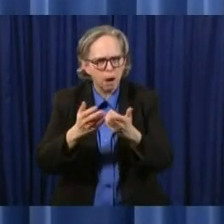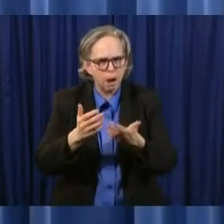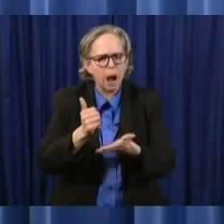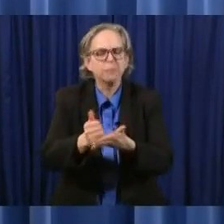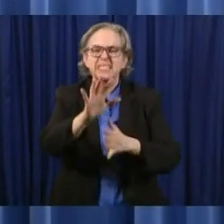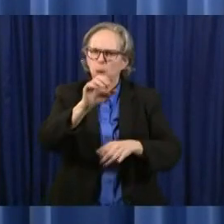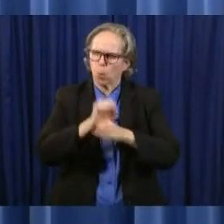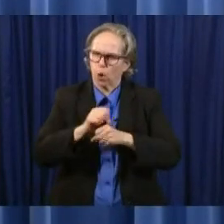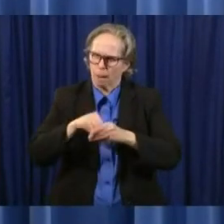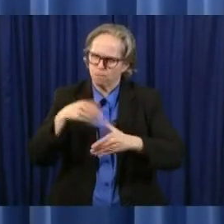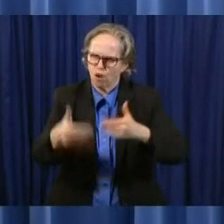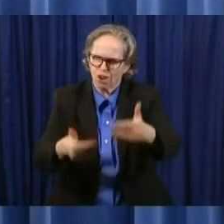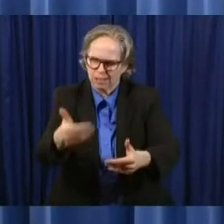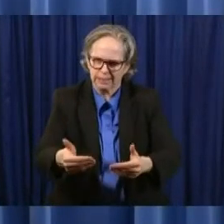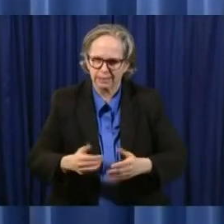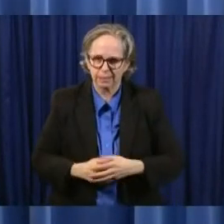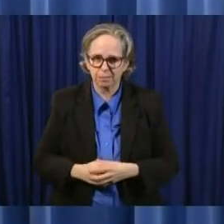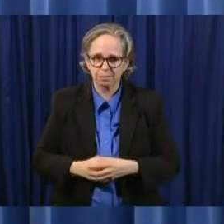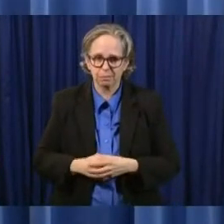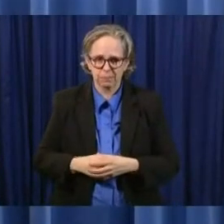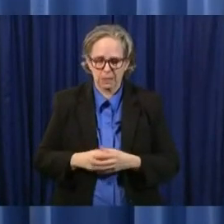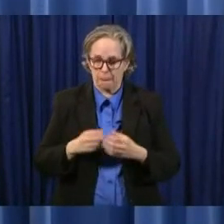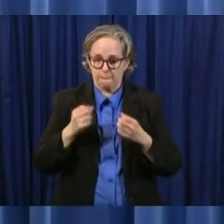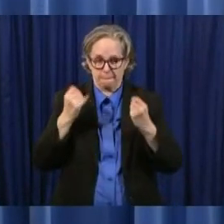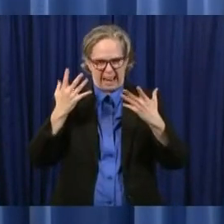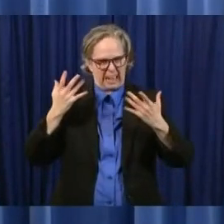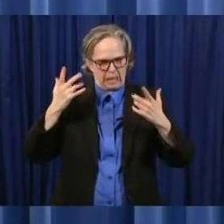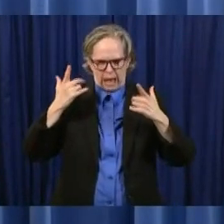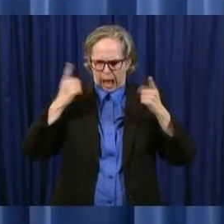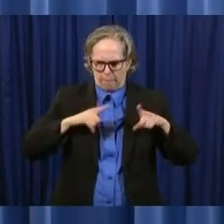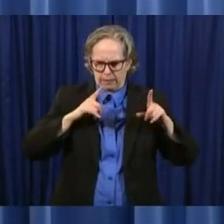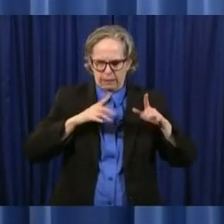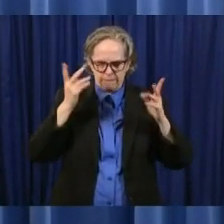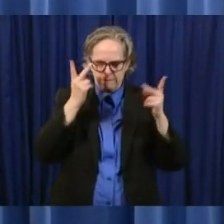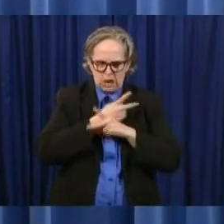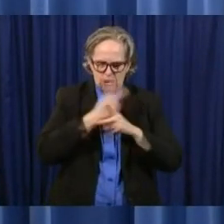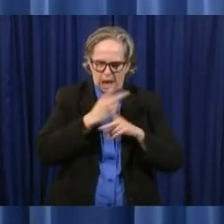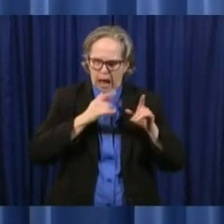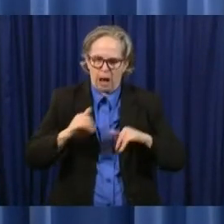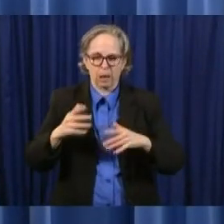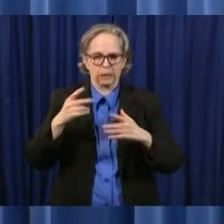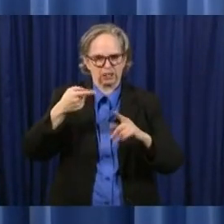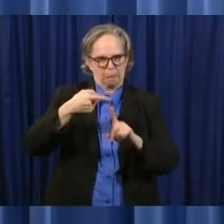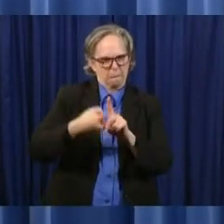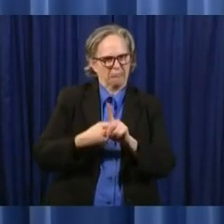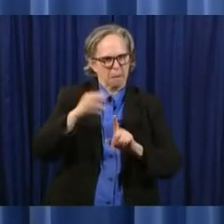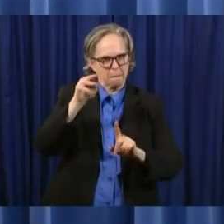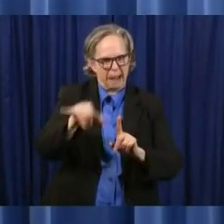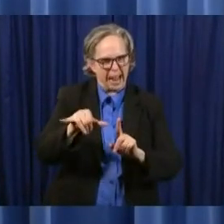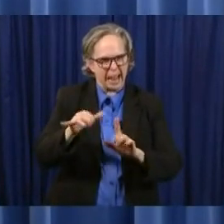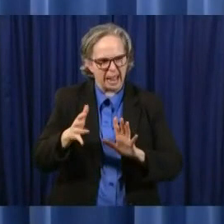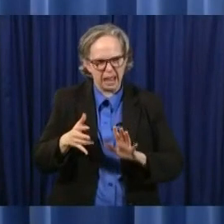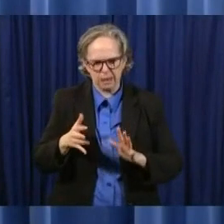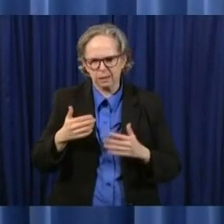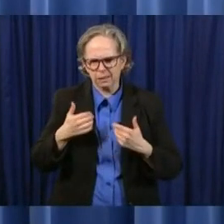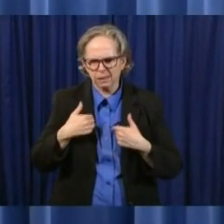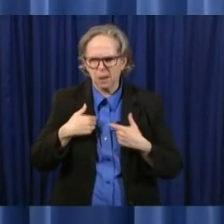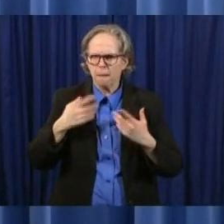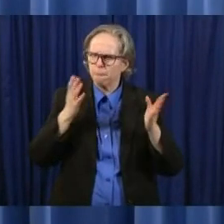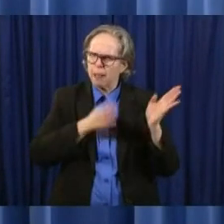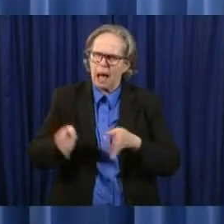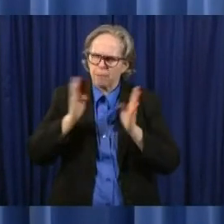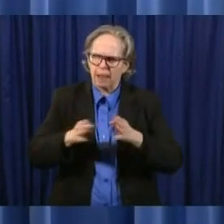we prepare for for the month of may uh we've got a lot of different things as we said we're going um you know with